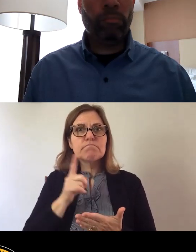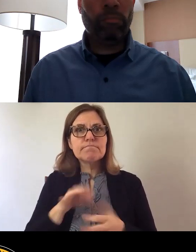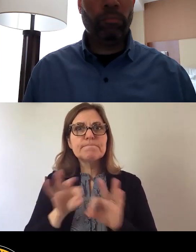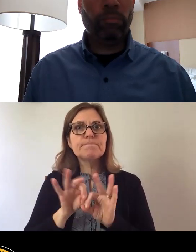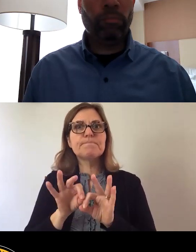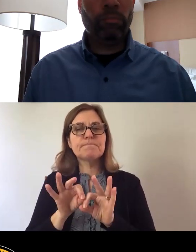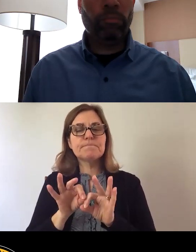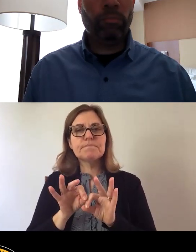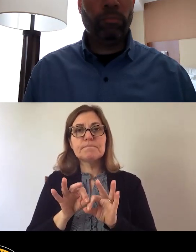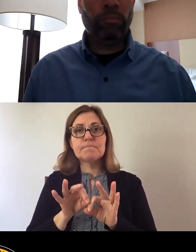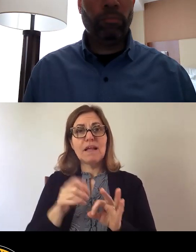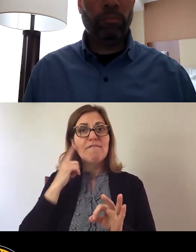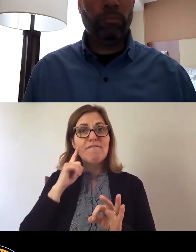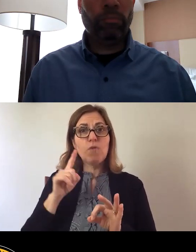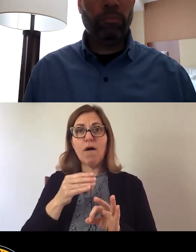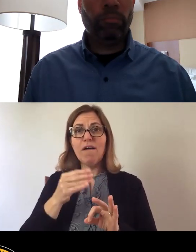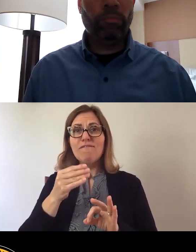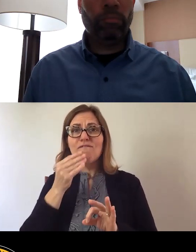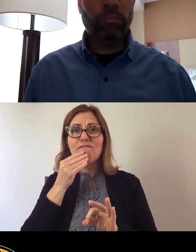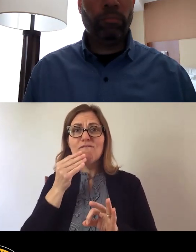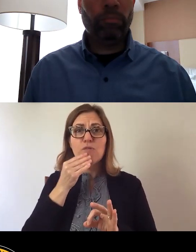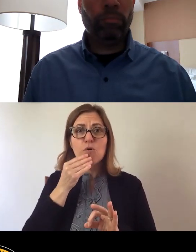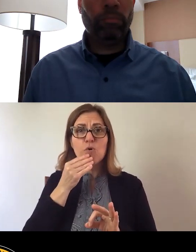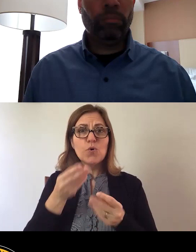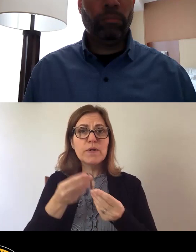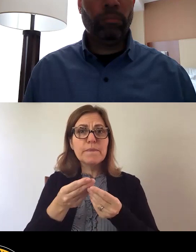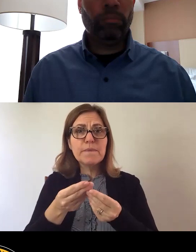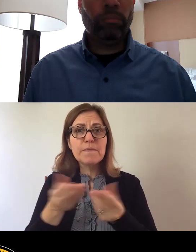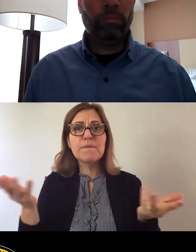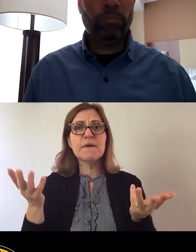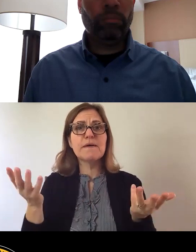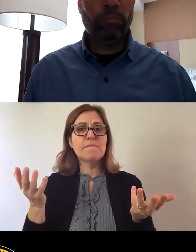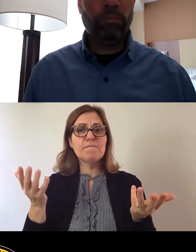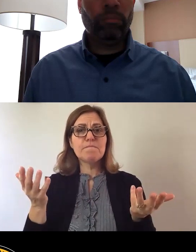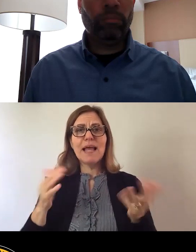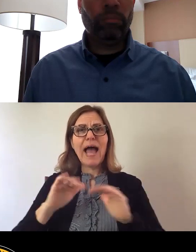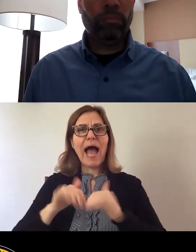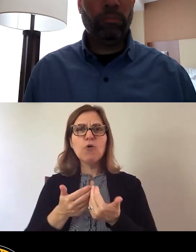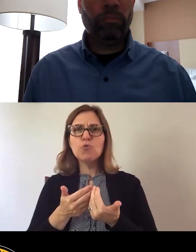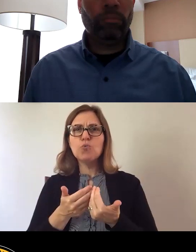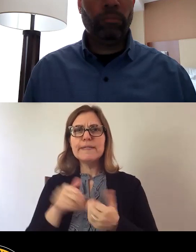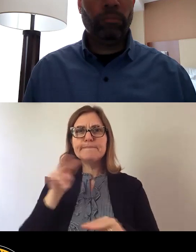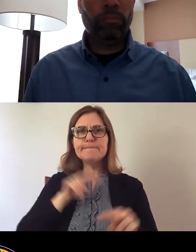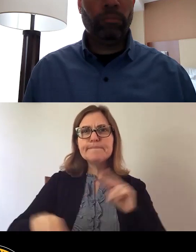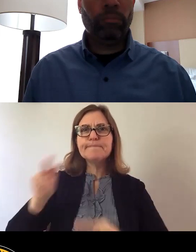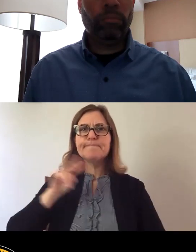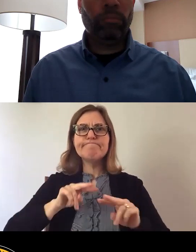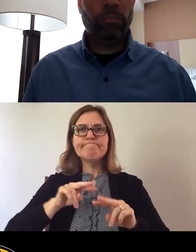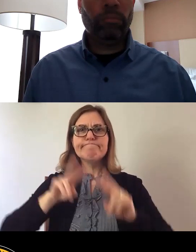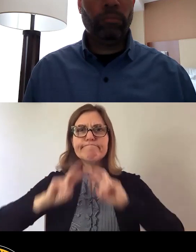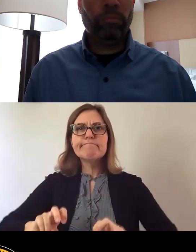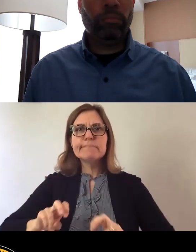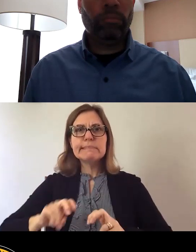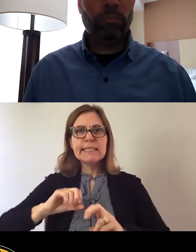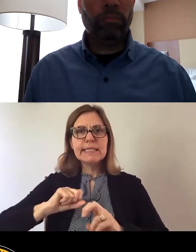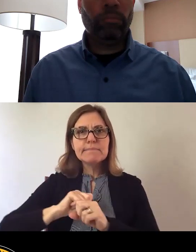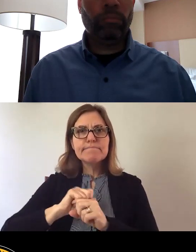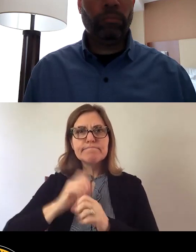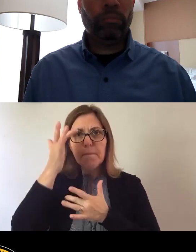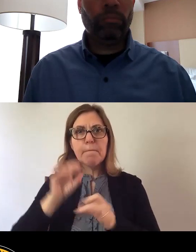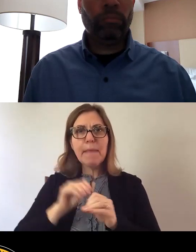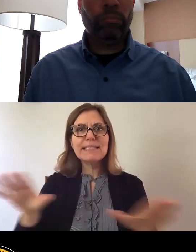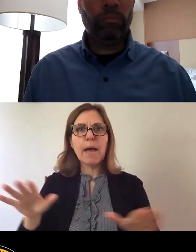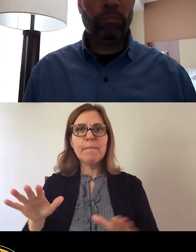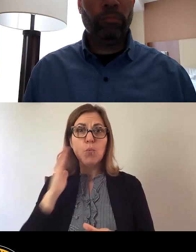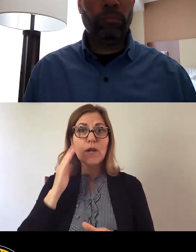In terms of putting food on the table, how do we look at this pandemic? We know in Pittsburgh that we've been hit hard. Our systems are